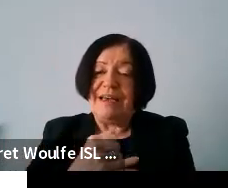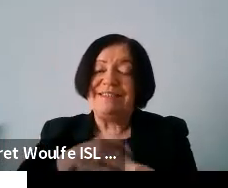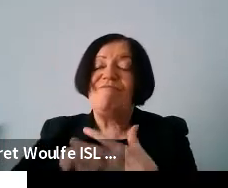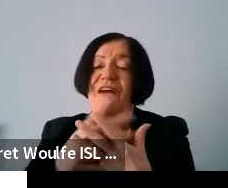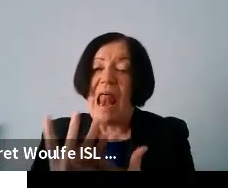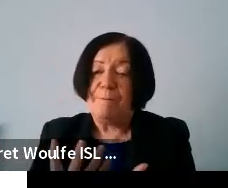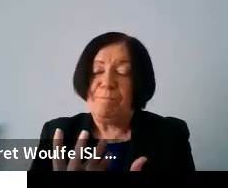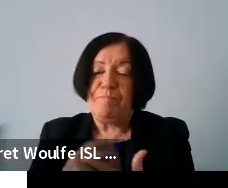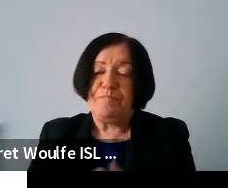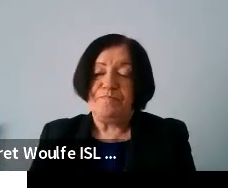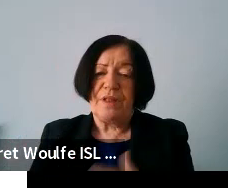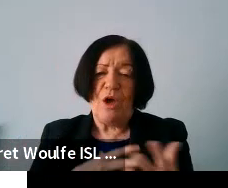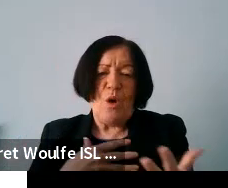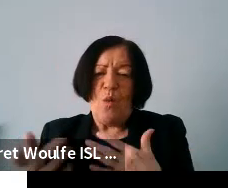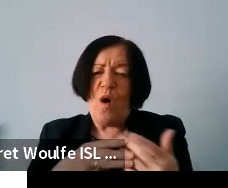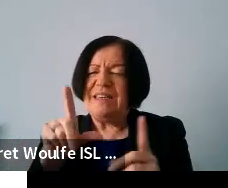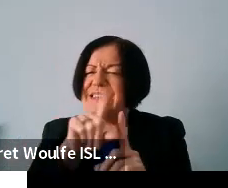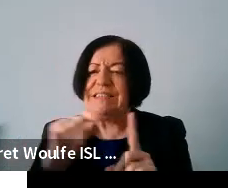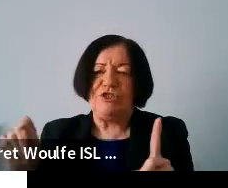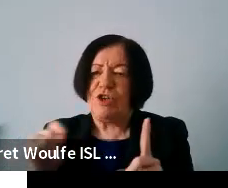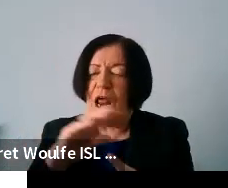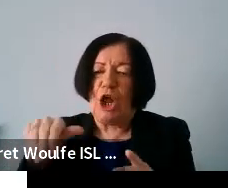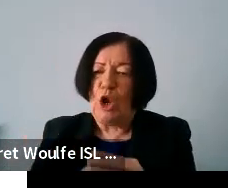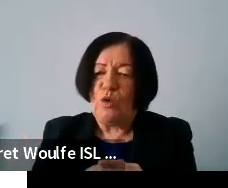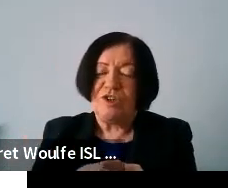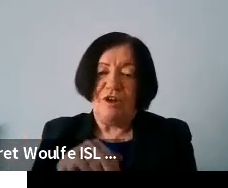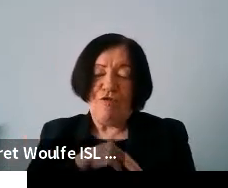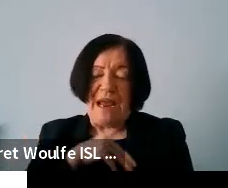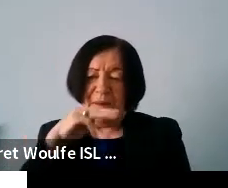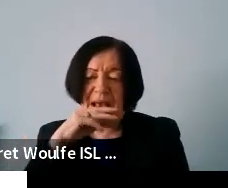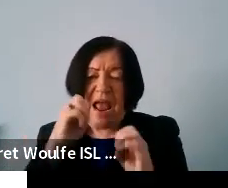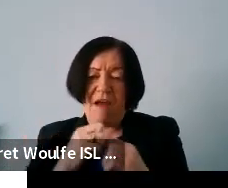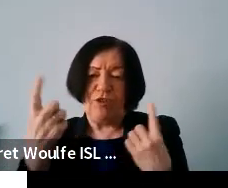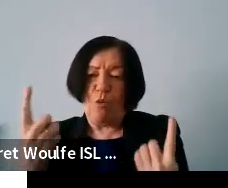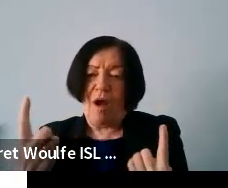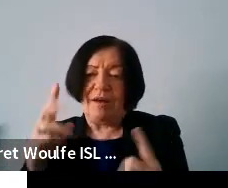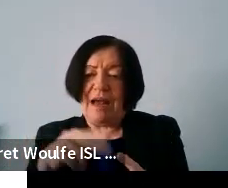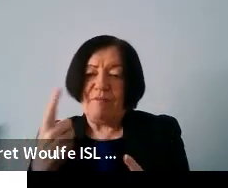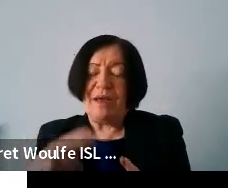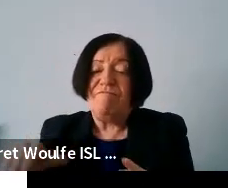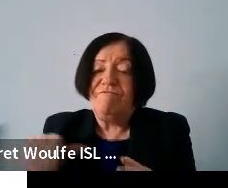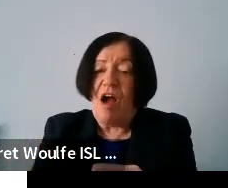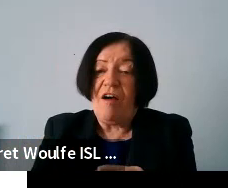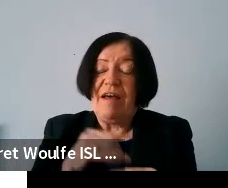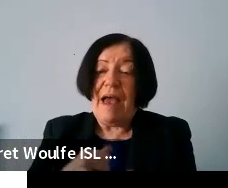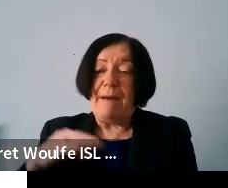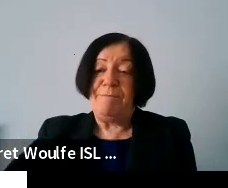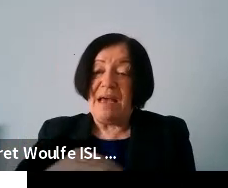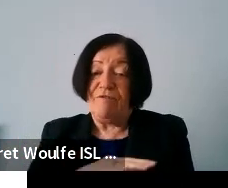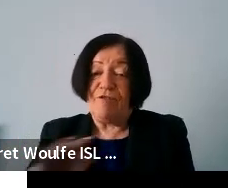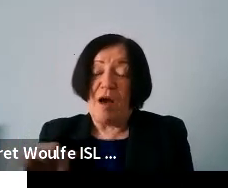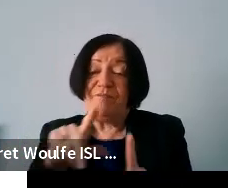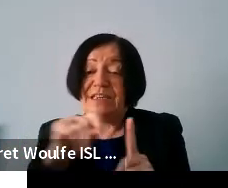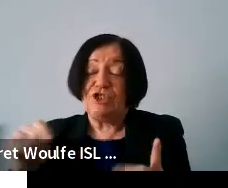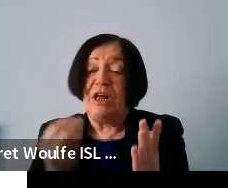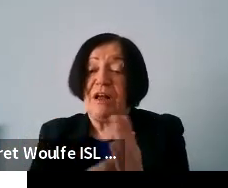so what is digital inclusion it really means that everybody can contribute to and benefit from the digital